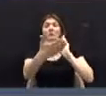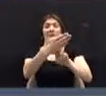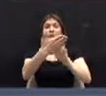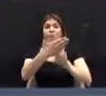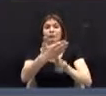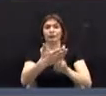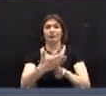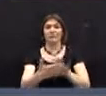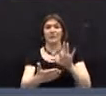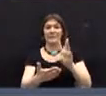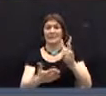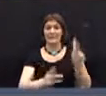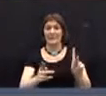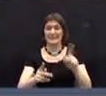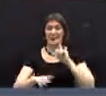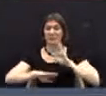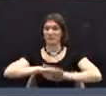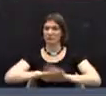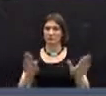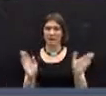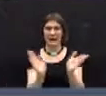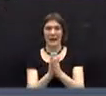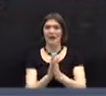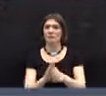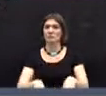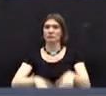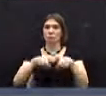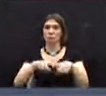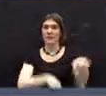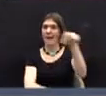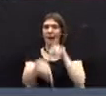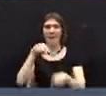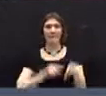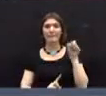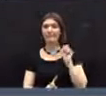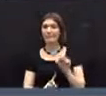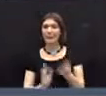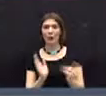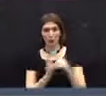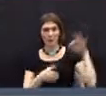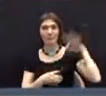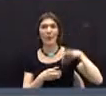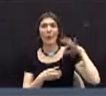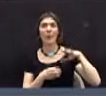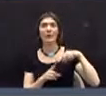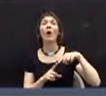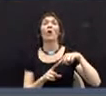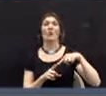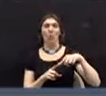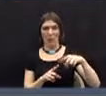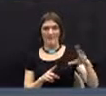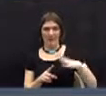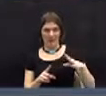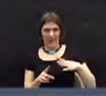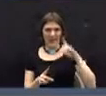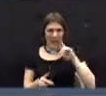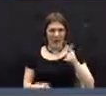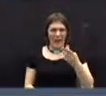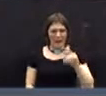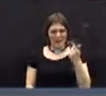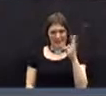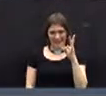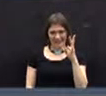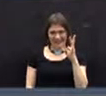by 56 town meeting members called for a referendum on the budget article, and I believe it was April